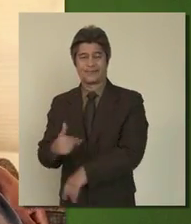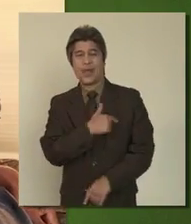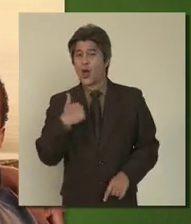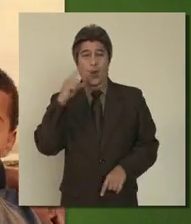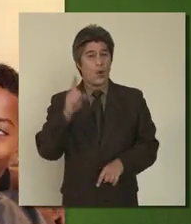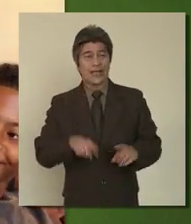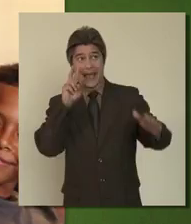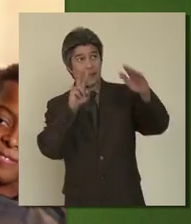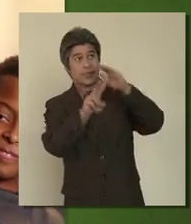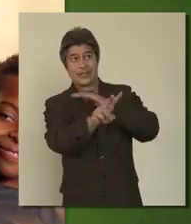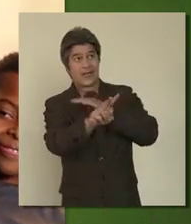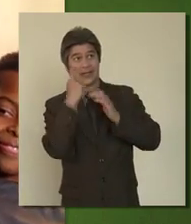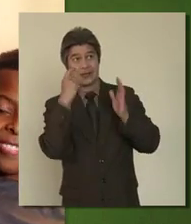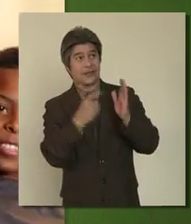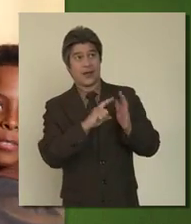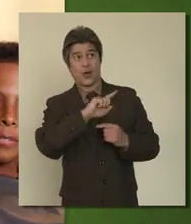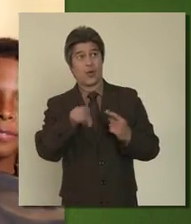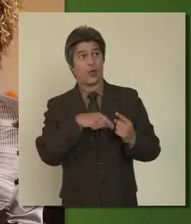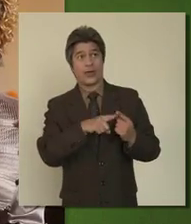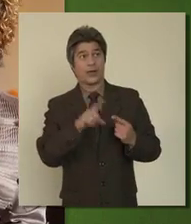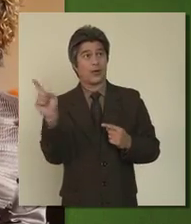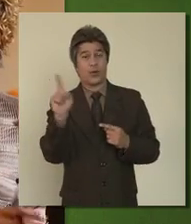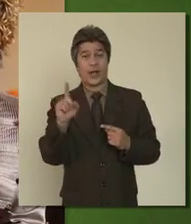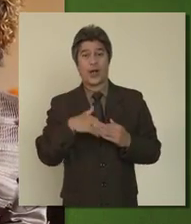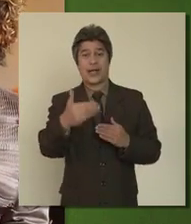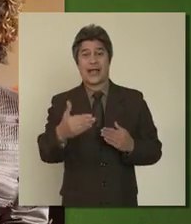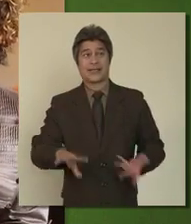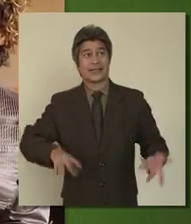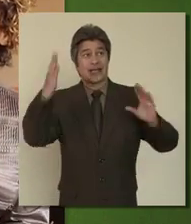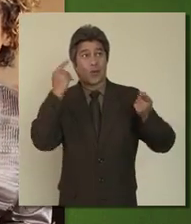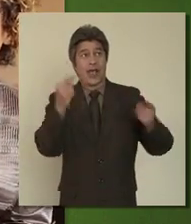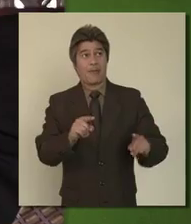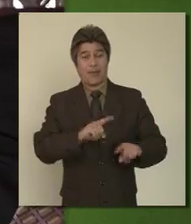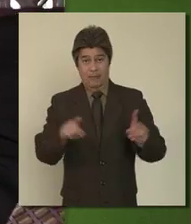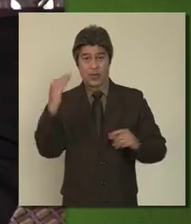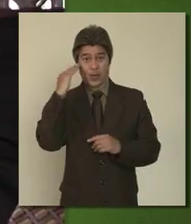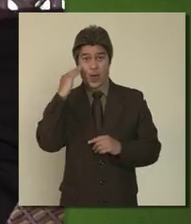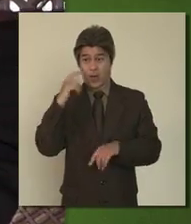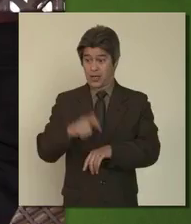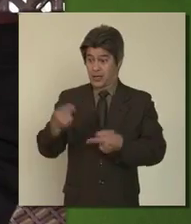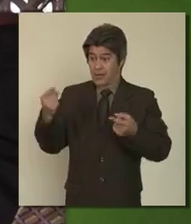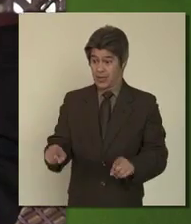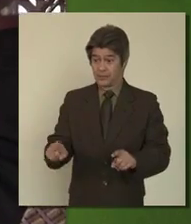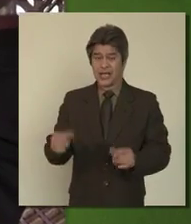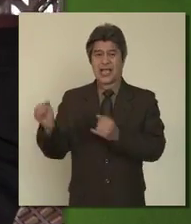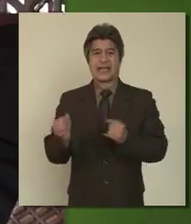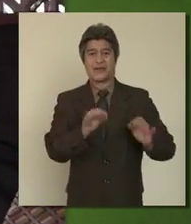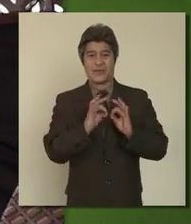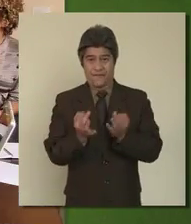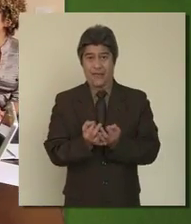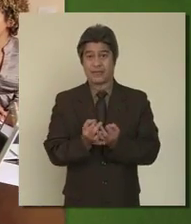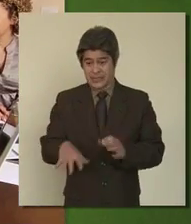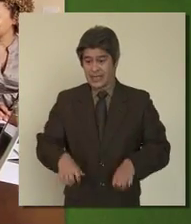We can't predict where or when the next disaster will happen, but we do know that when the time comes, individuals and families who have taken even a